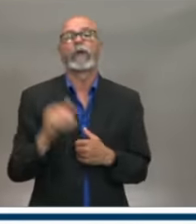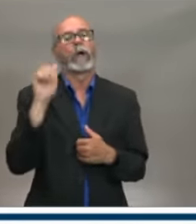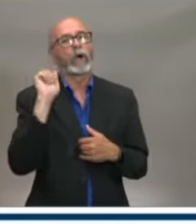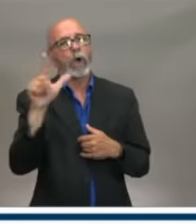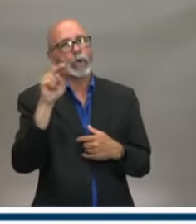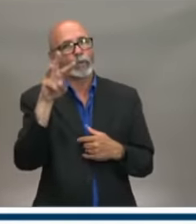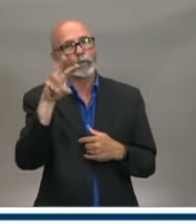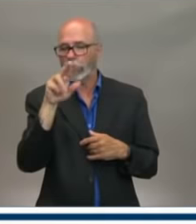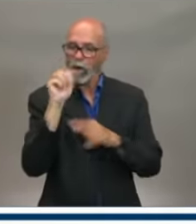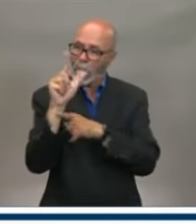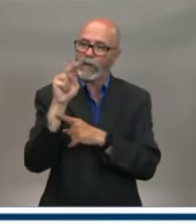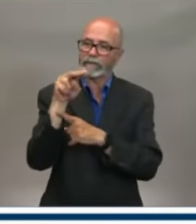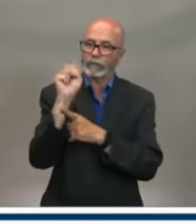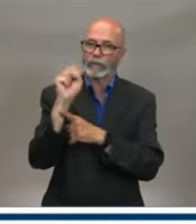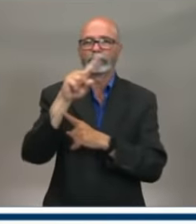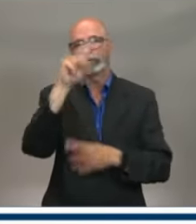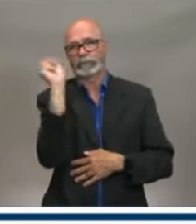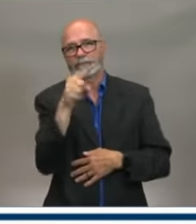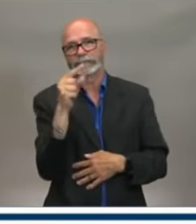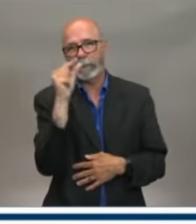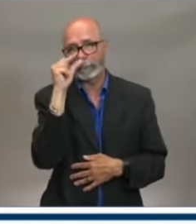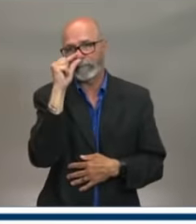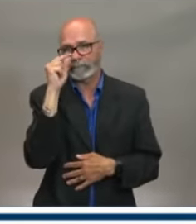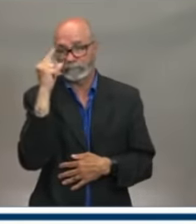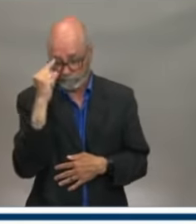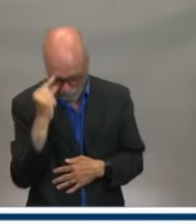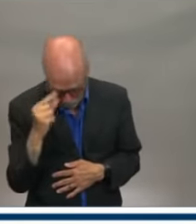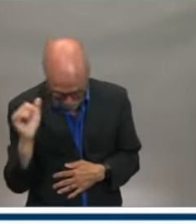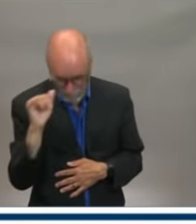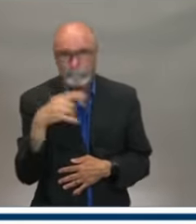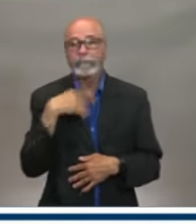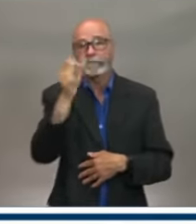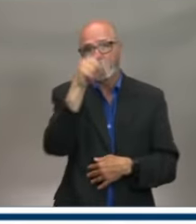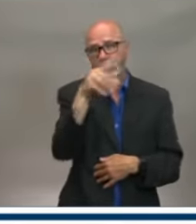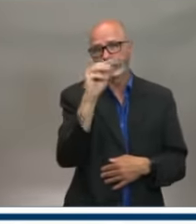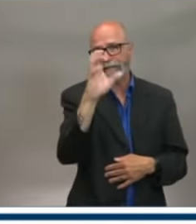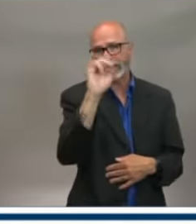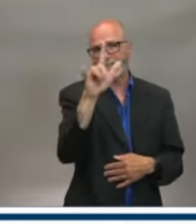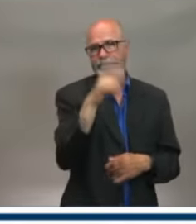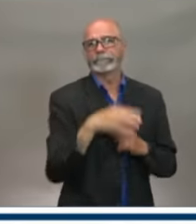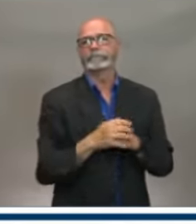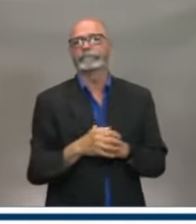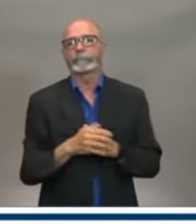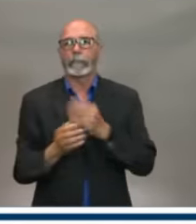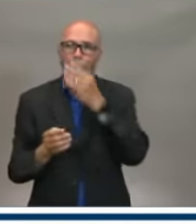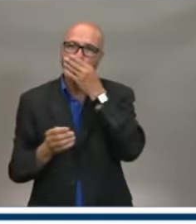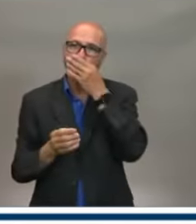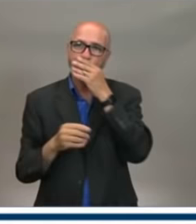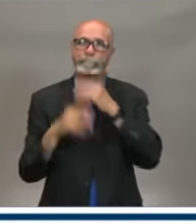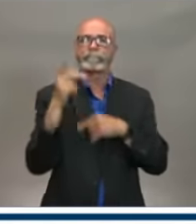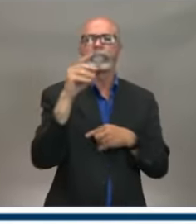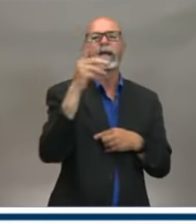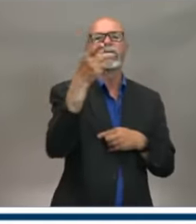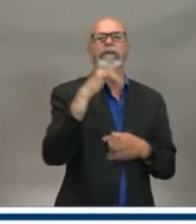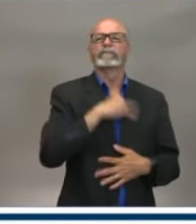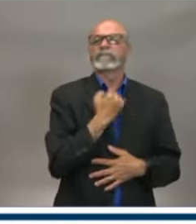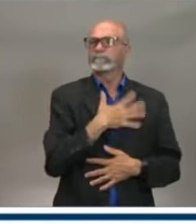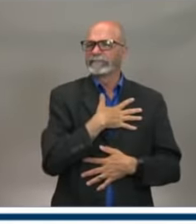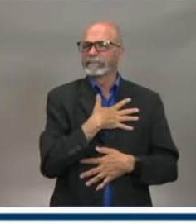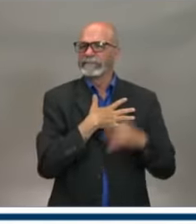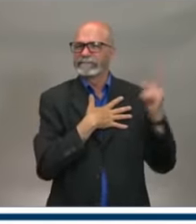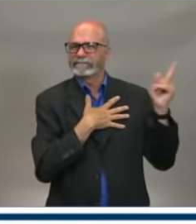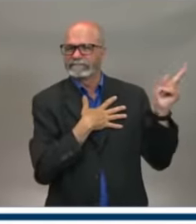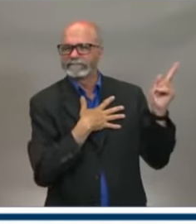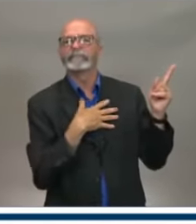Thank you. Premier, the Prime Minister said he's consulting with the provinces on mandatory sick days. How do you feel about the proposal,